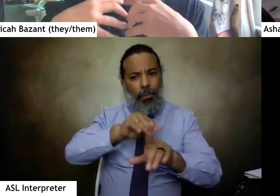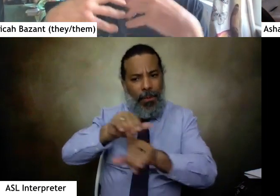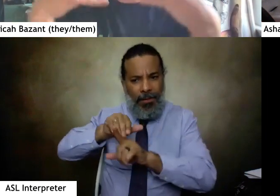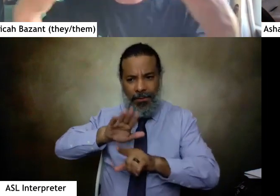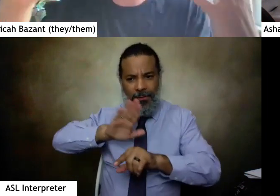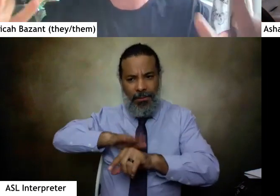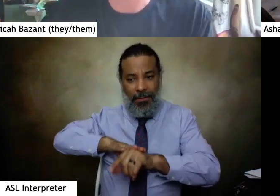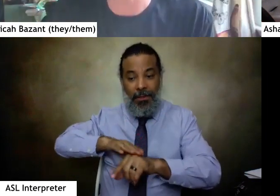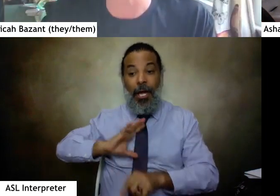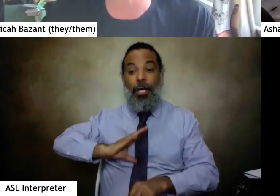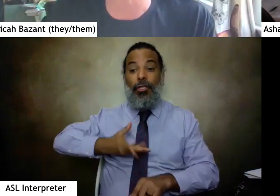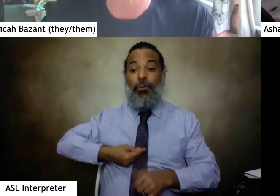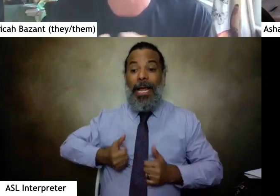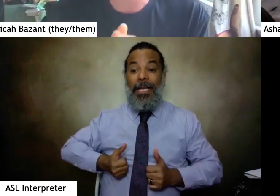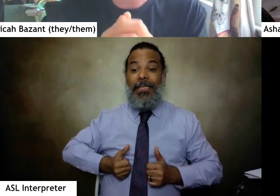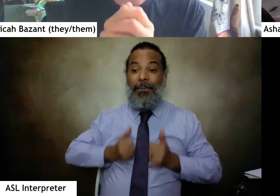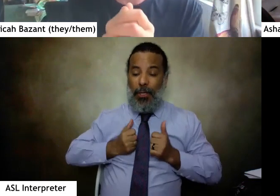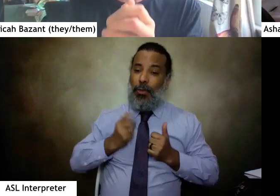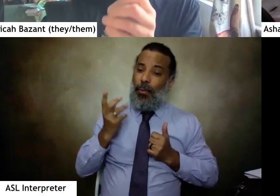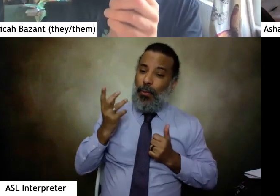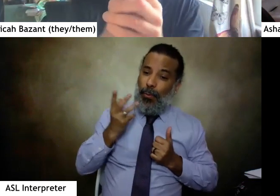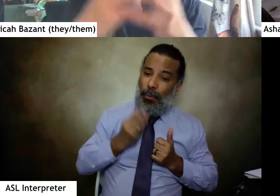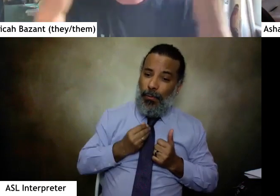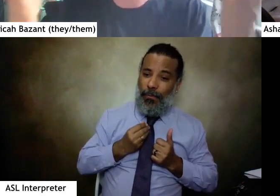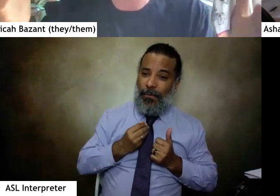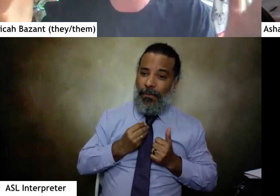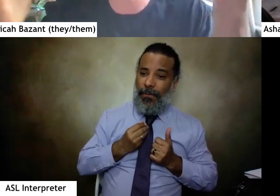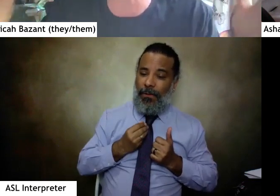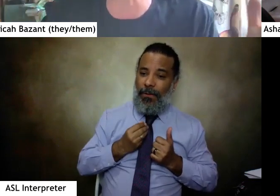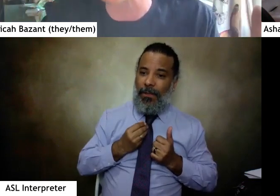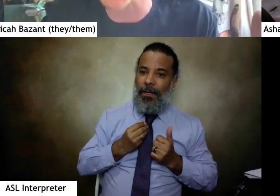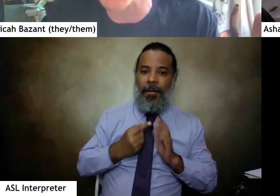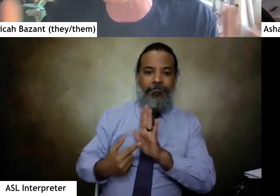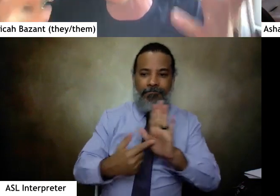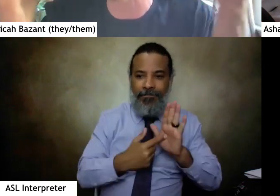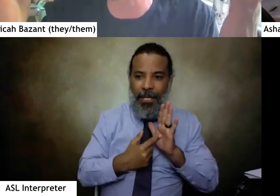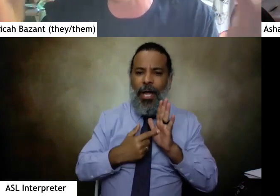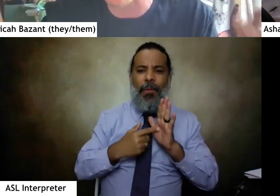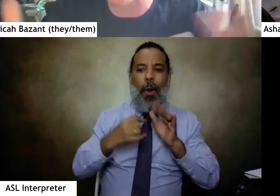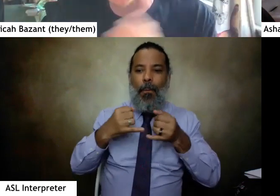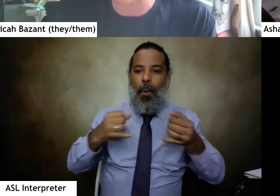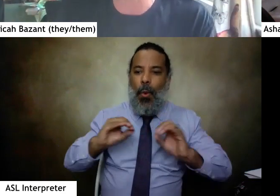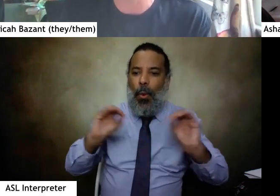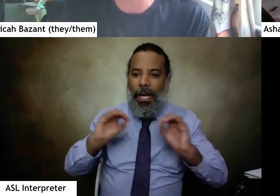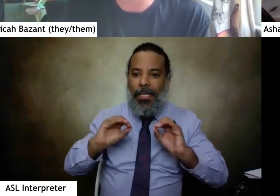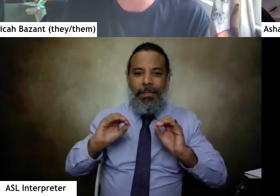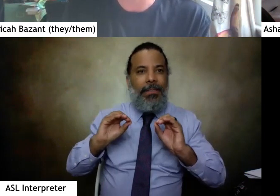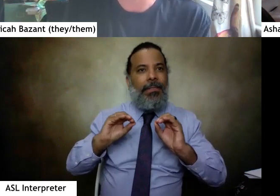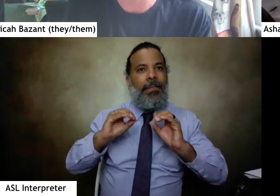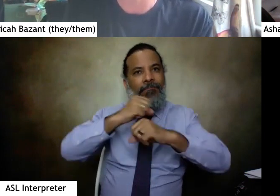that trans liberation is beautiful and reflect their abundant borderless visions for liberation.